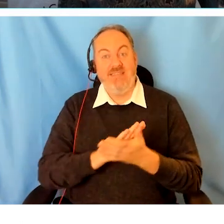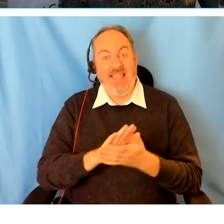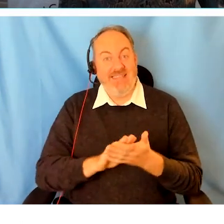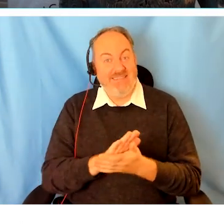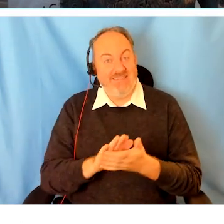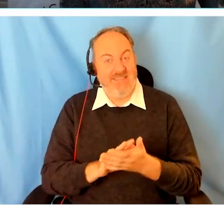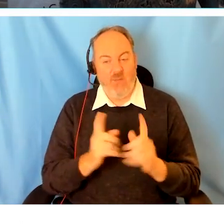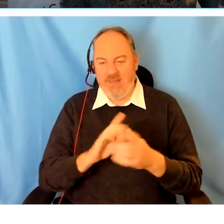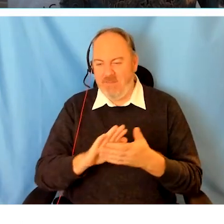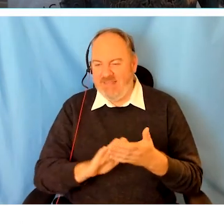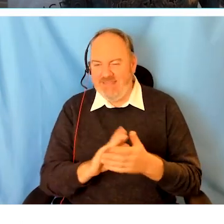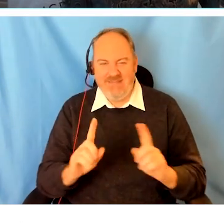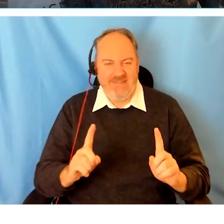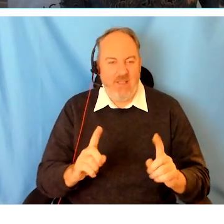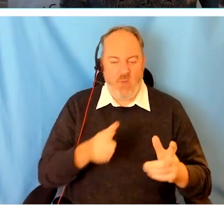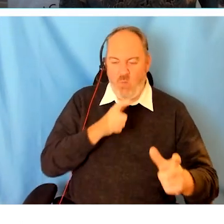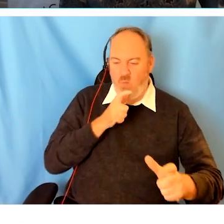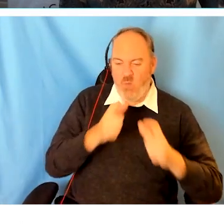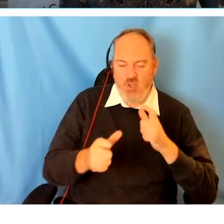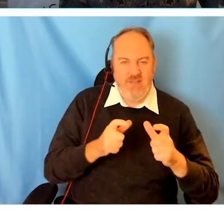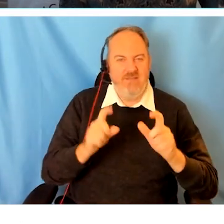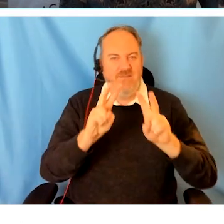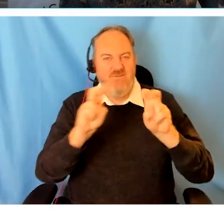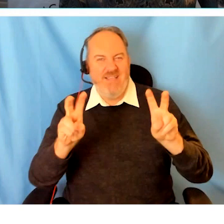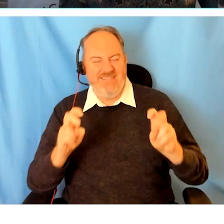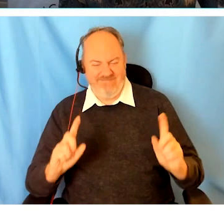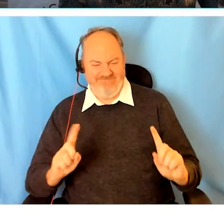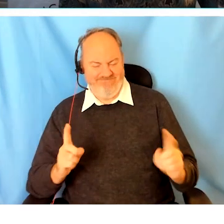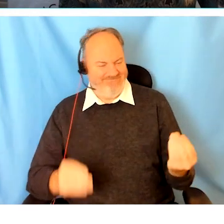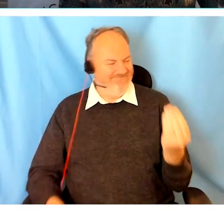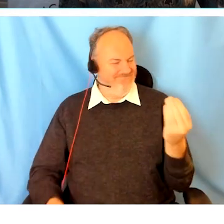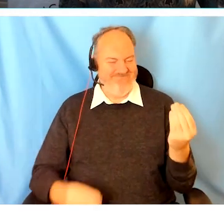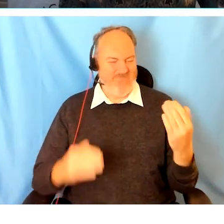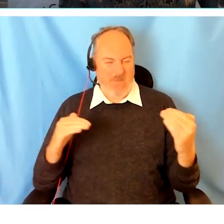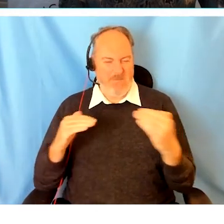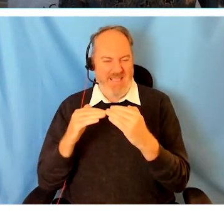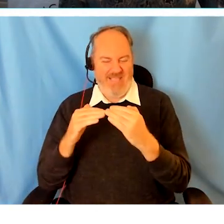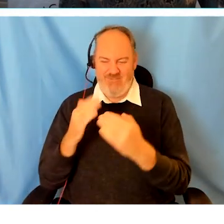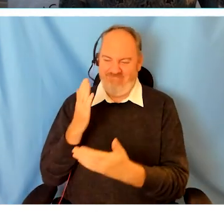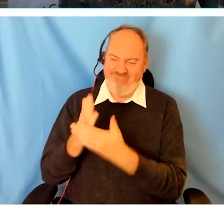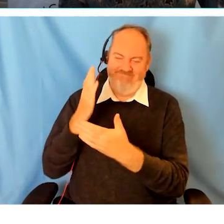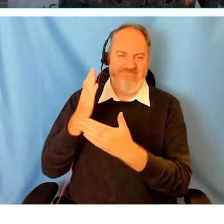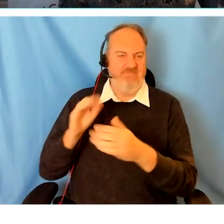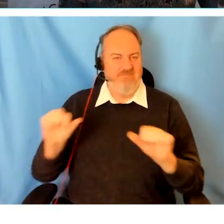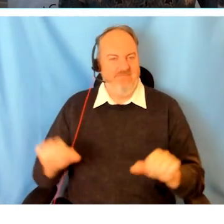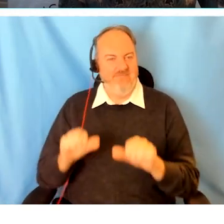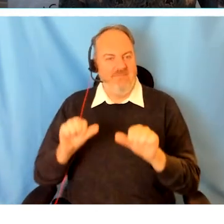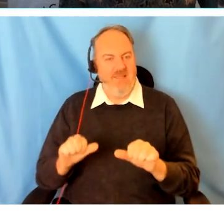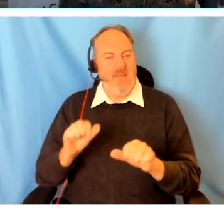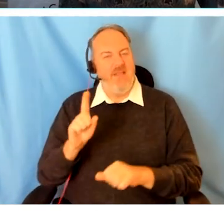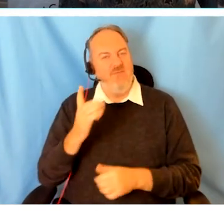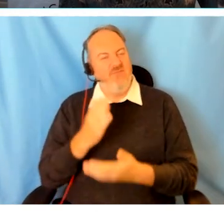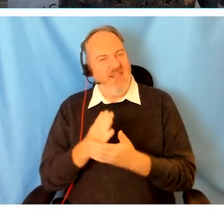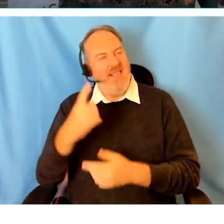using words and phrases that are not quite fit for purpose sometimes. I'd like you to take that thought